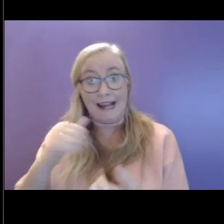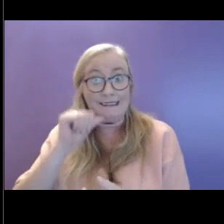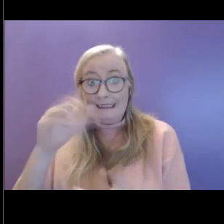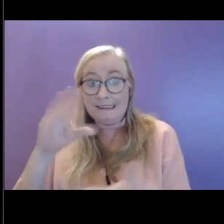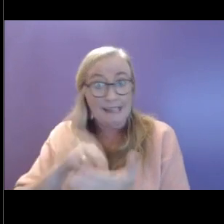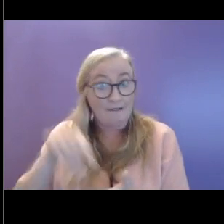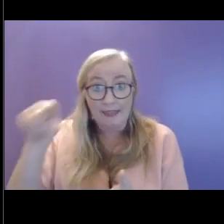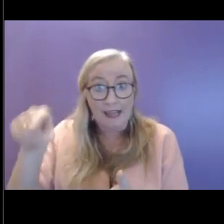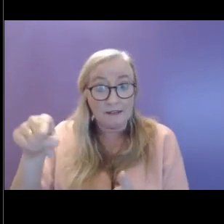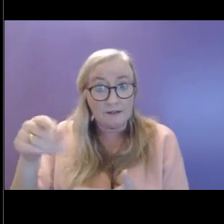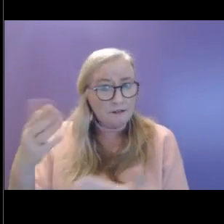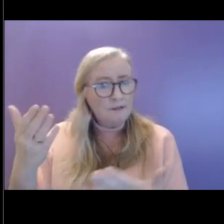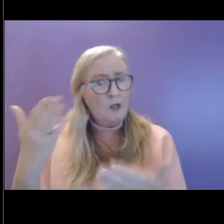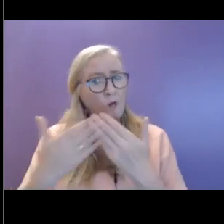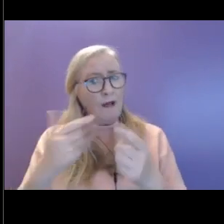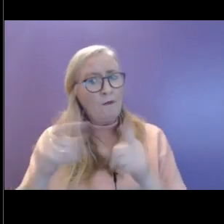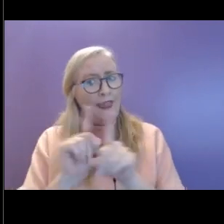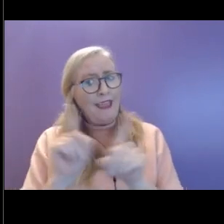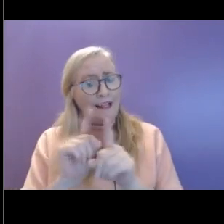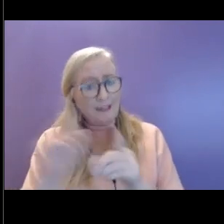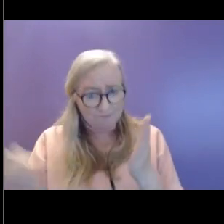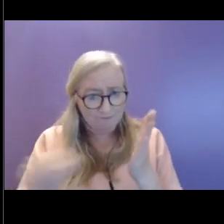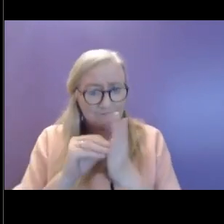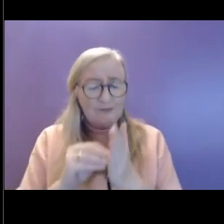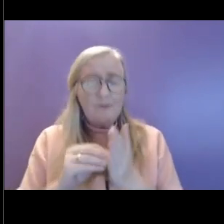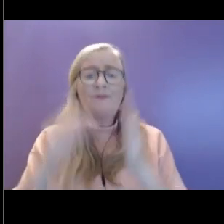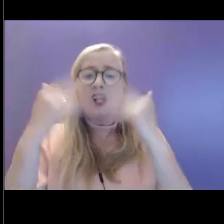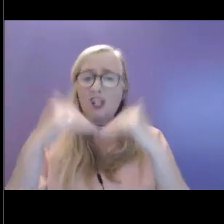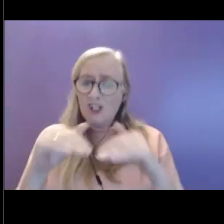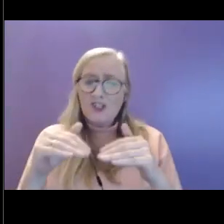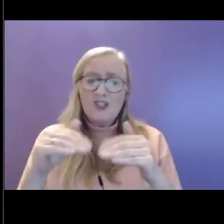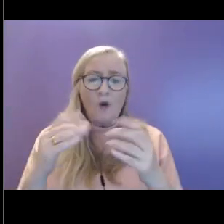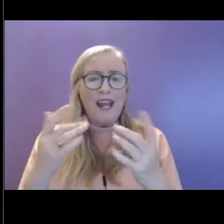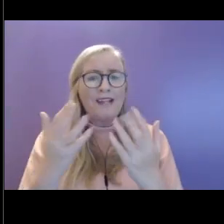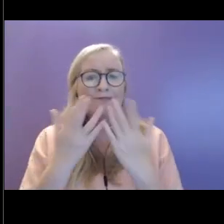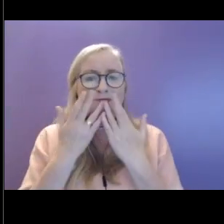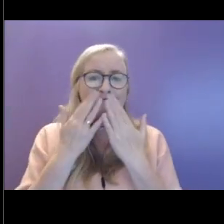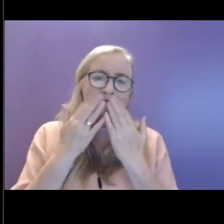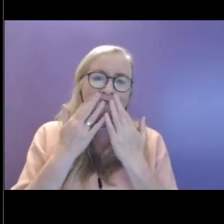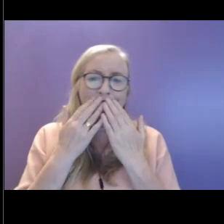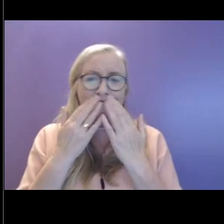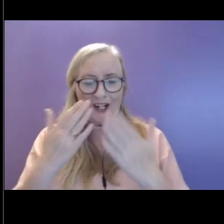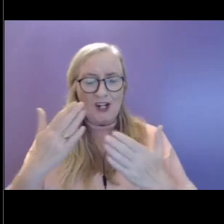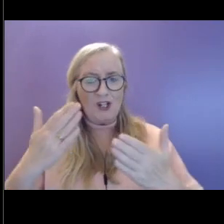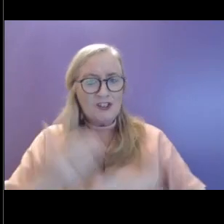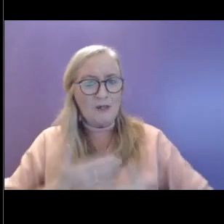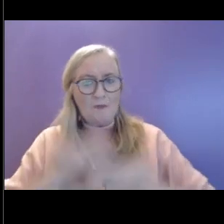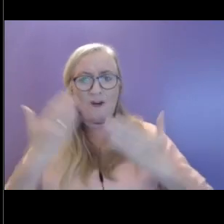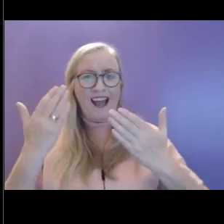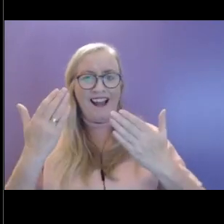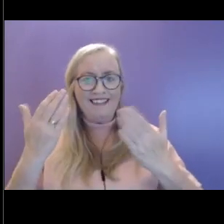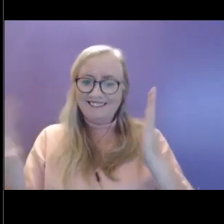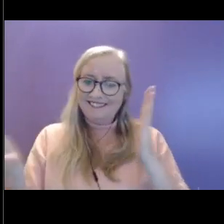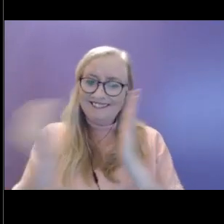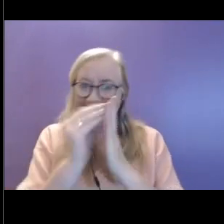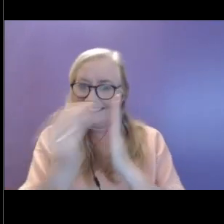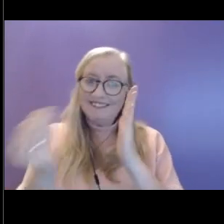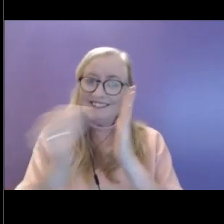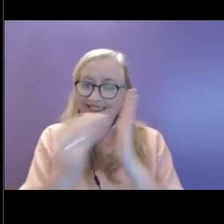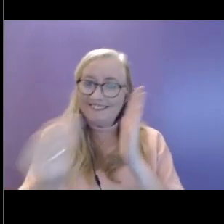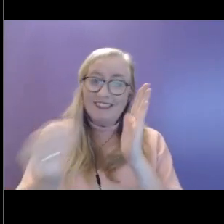And then the last one after savoring surprises is not overdo it as well. And so sometimes